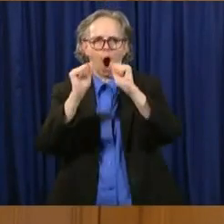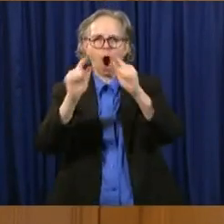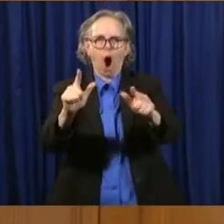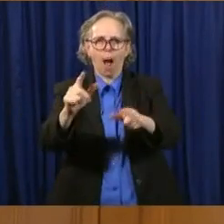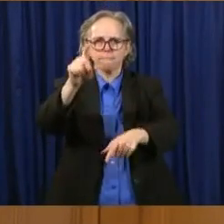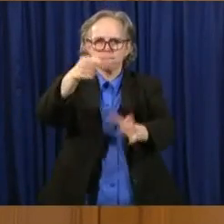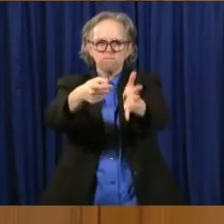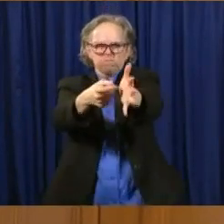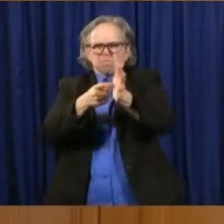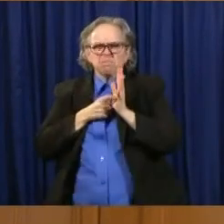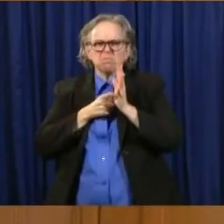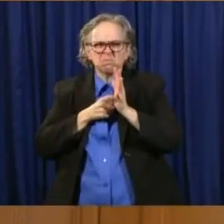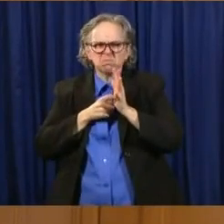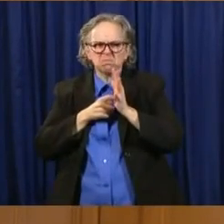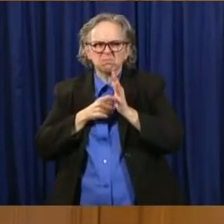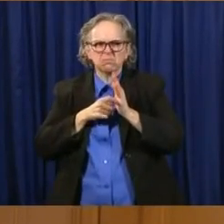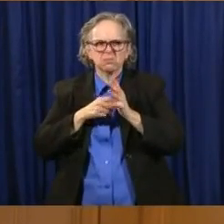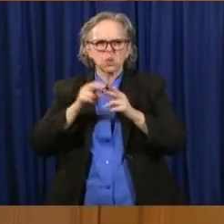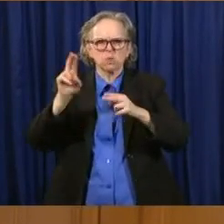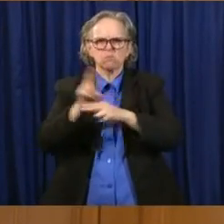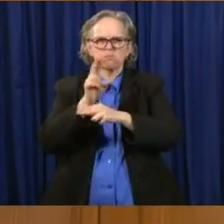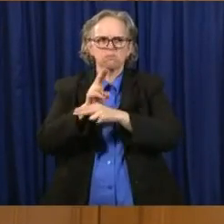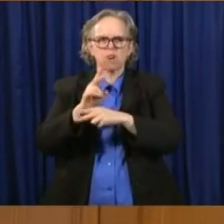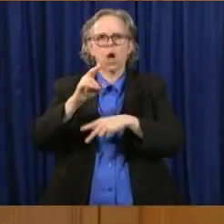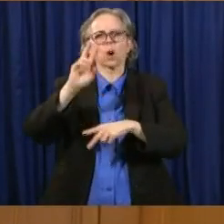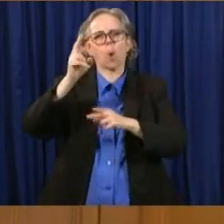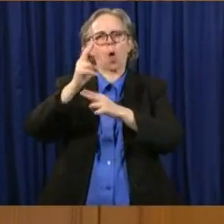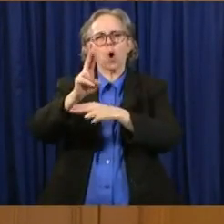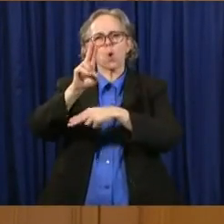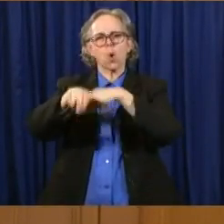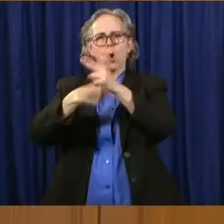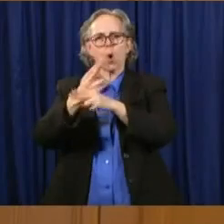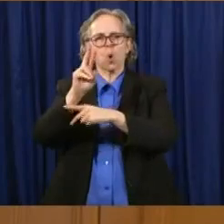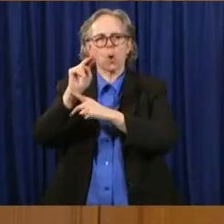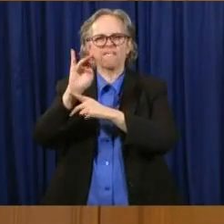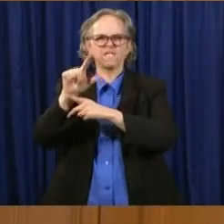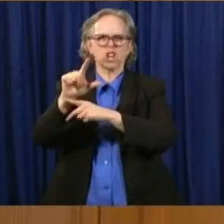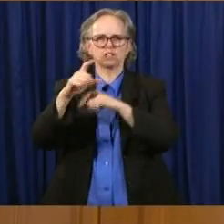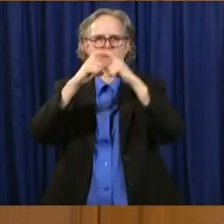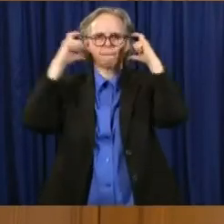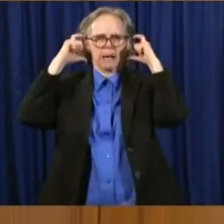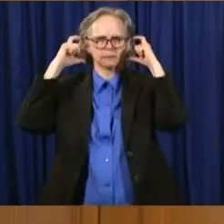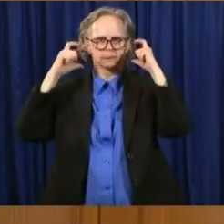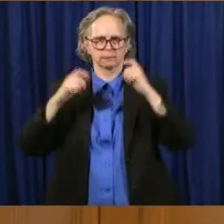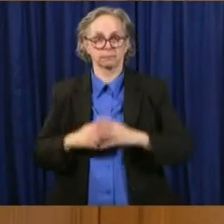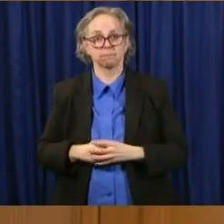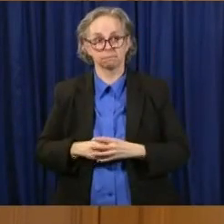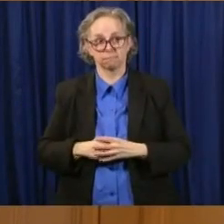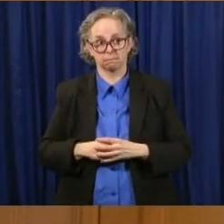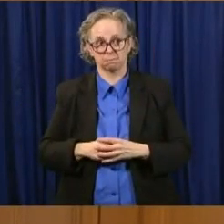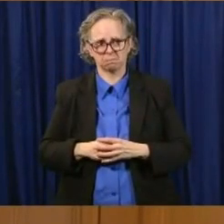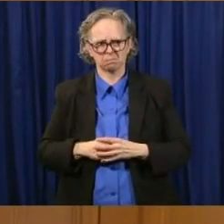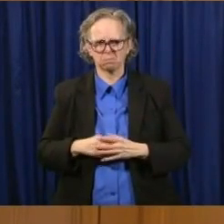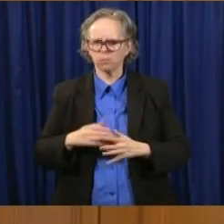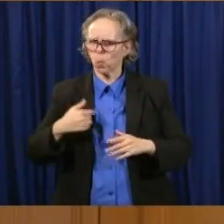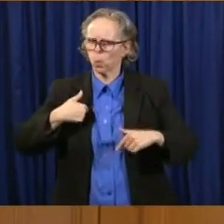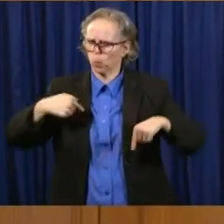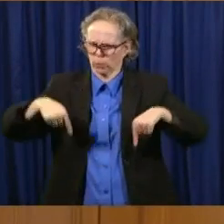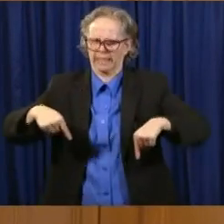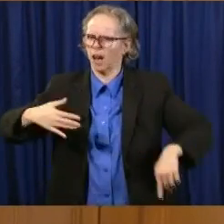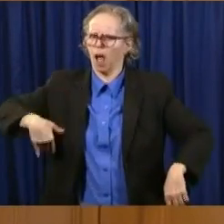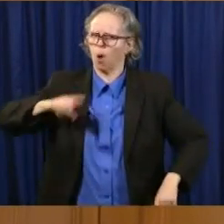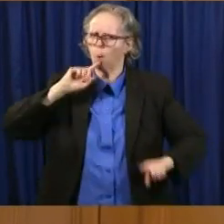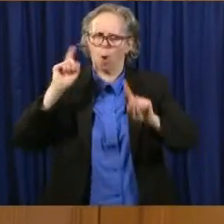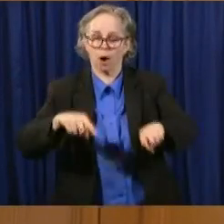something, um, that we're trying to do here. We haven't ordered anything, but I think, you know, there's so many things that are changing in our